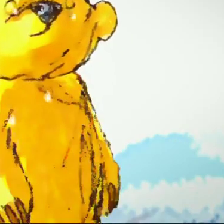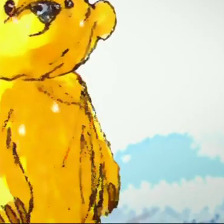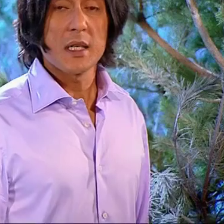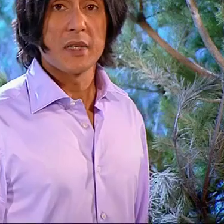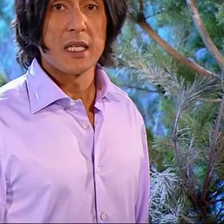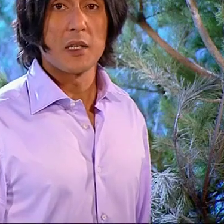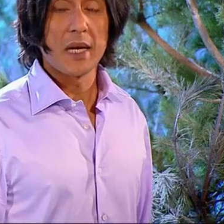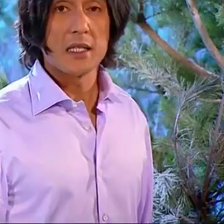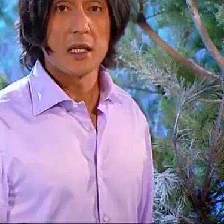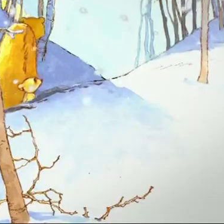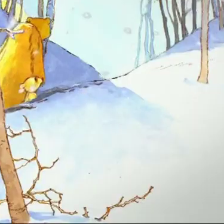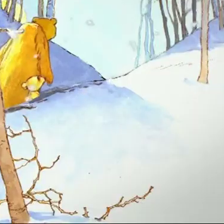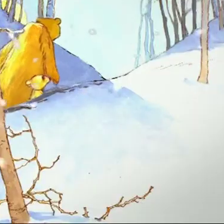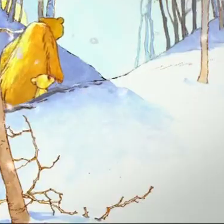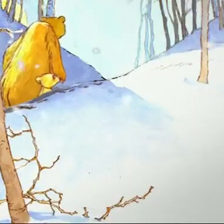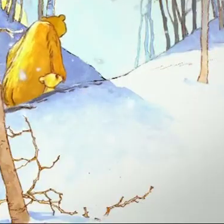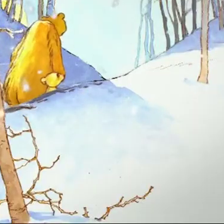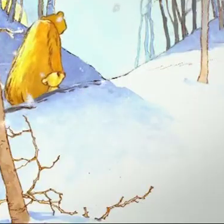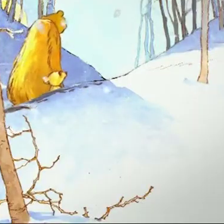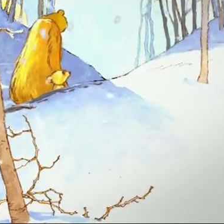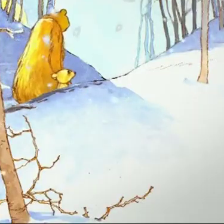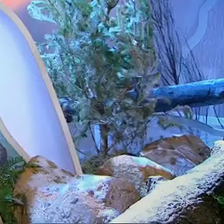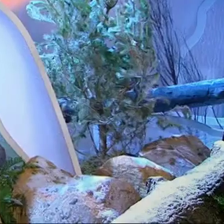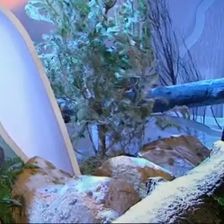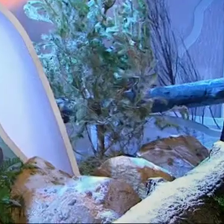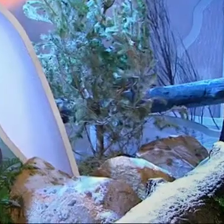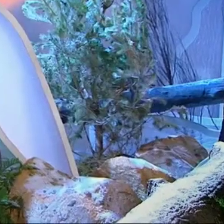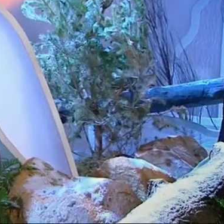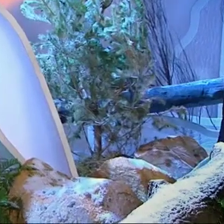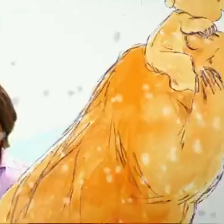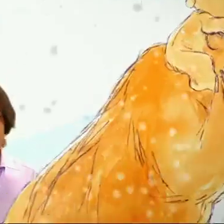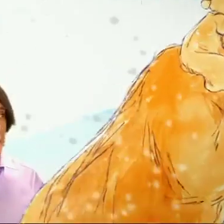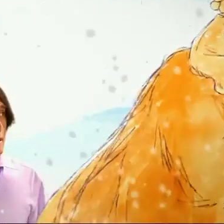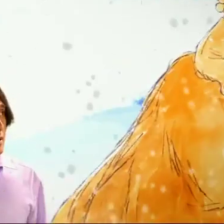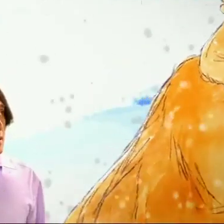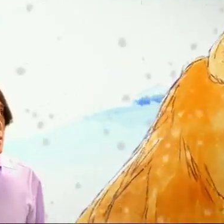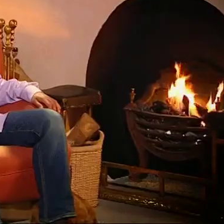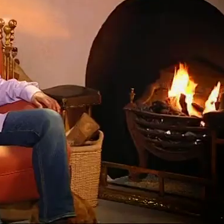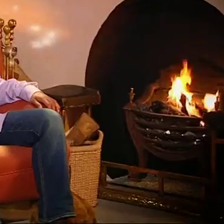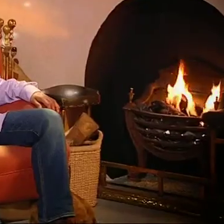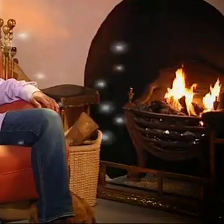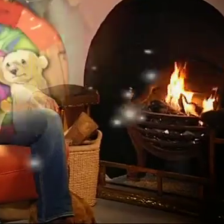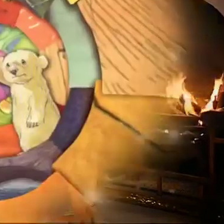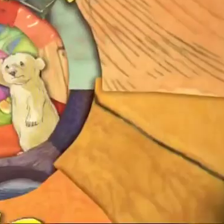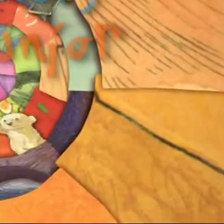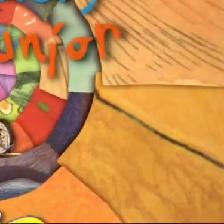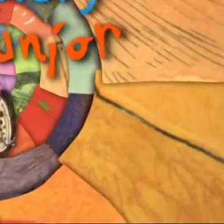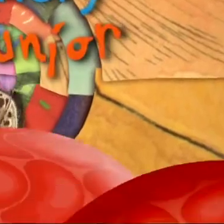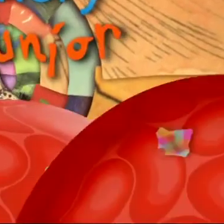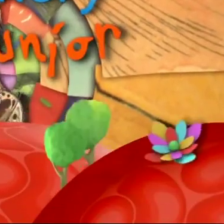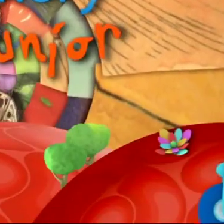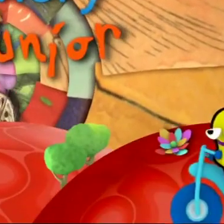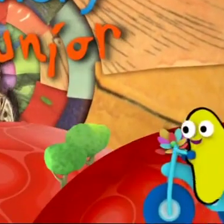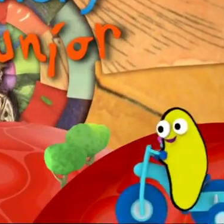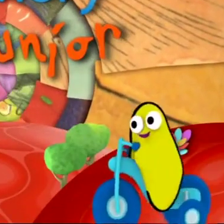thought I heard something Little Bear said. Plod, plod, plod. I think it's a plodder. Follow us into the world of Big Bear and Little Bear,